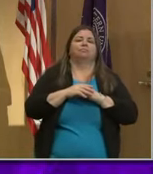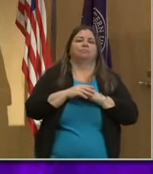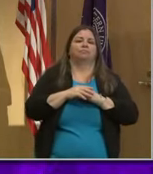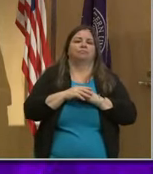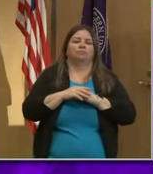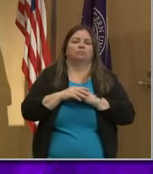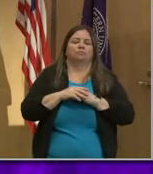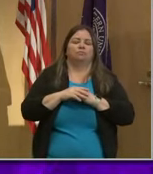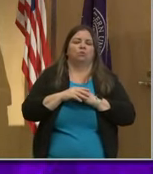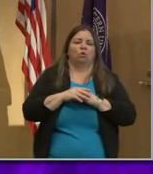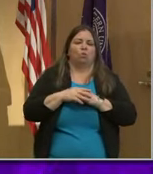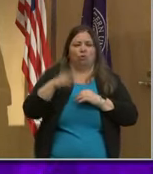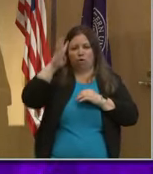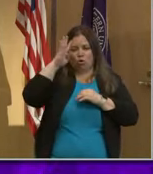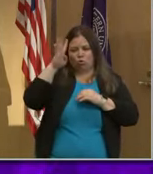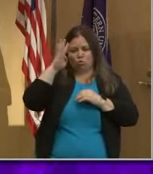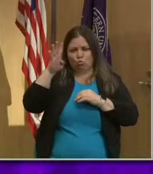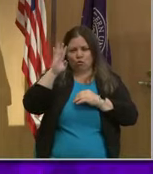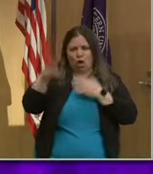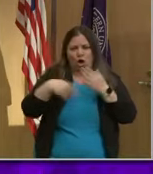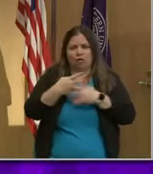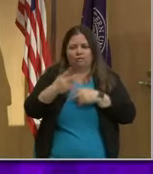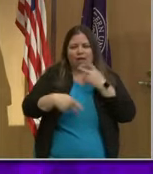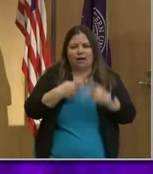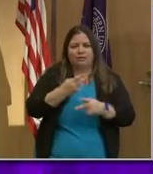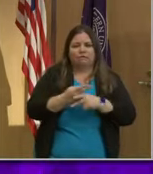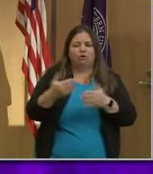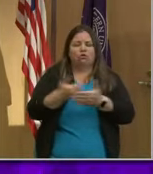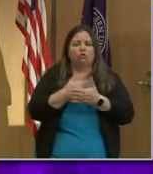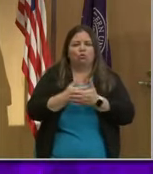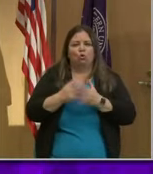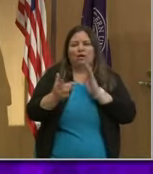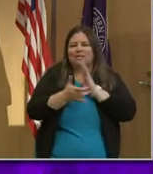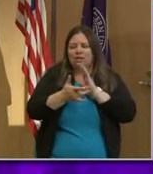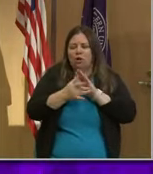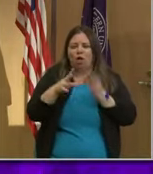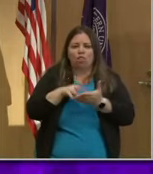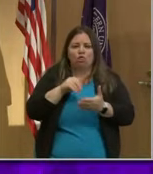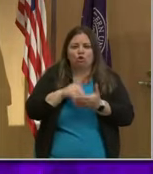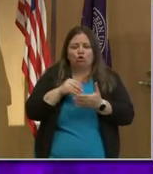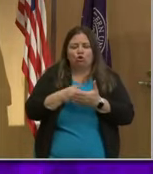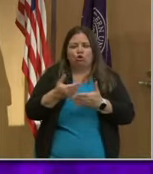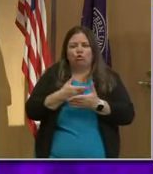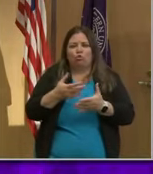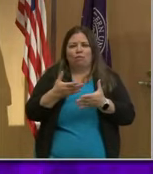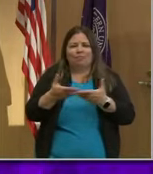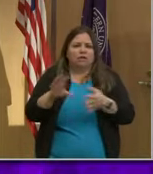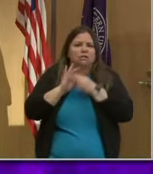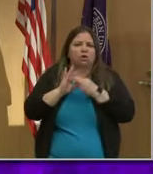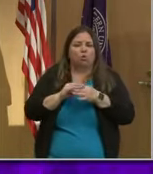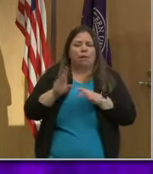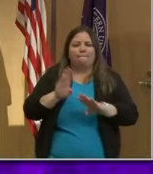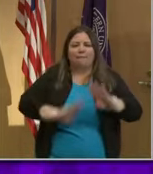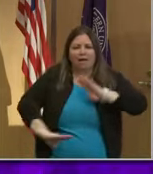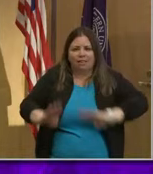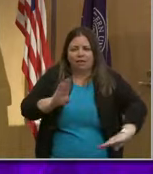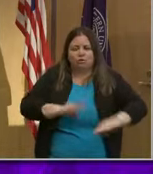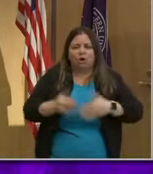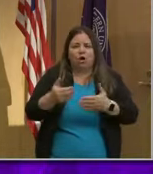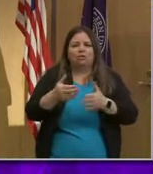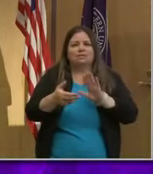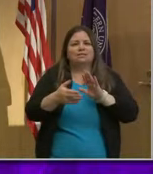And, you know, we'll be creating all kinds of new technologies, learning new things about biology, hopefully developing new